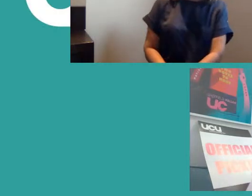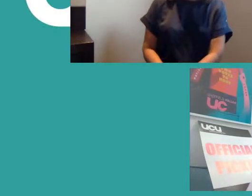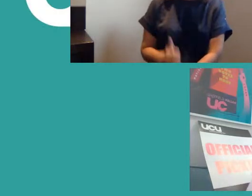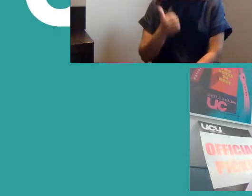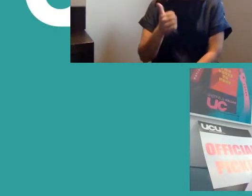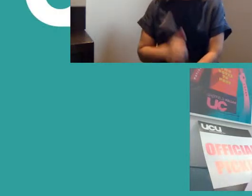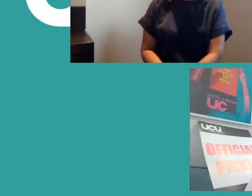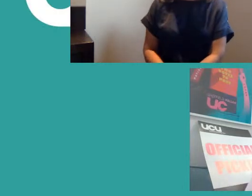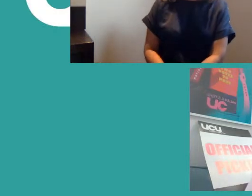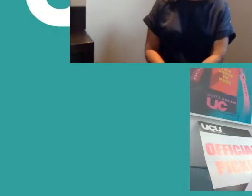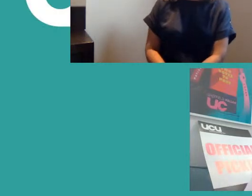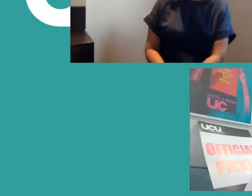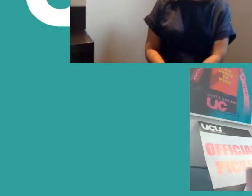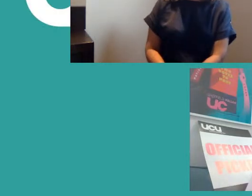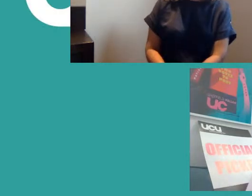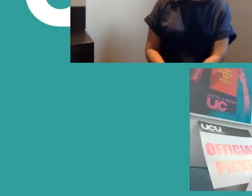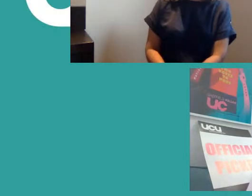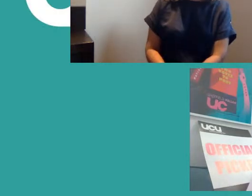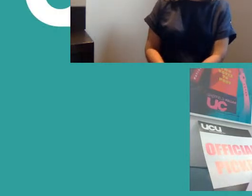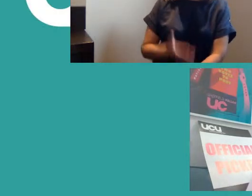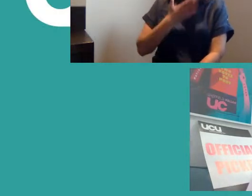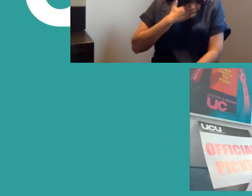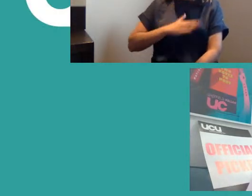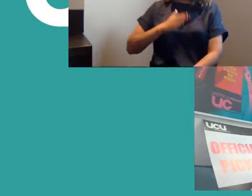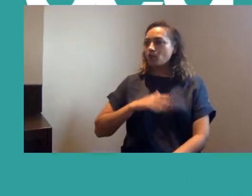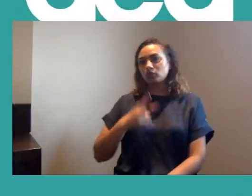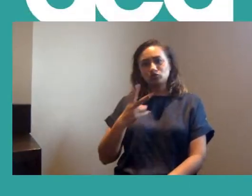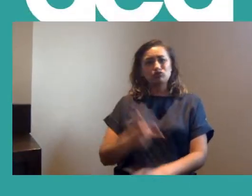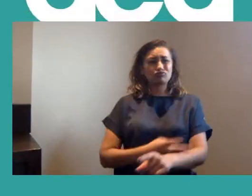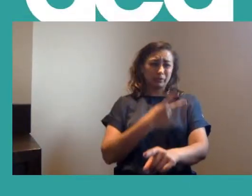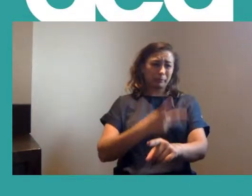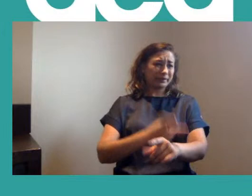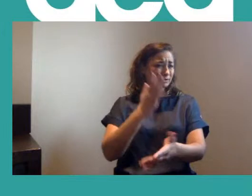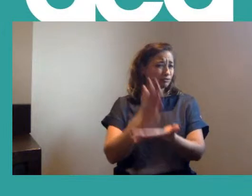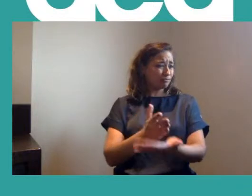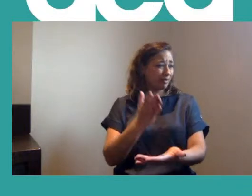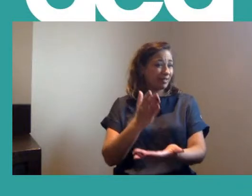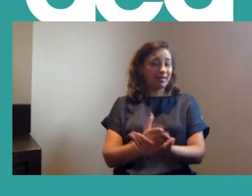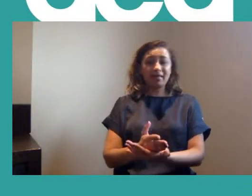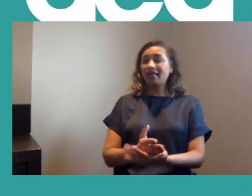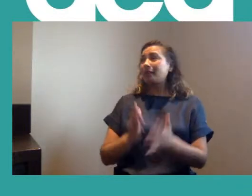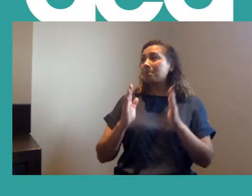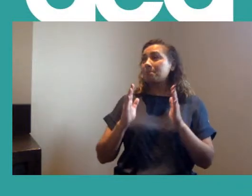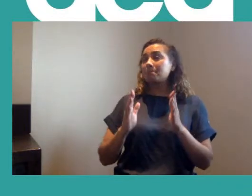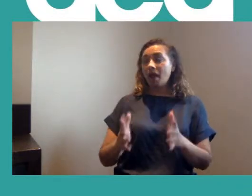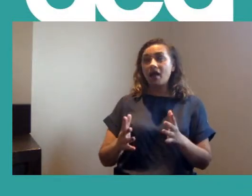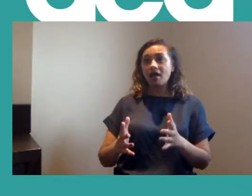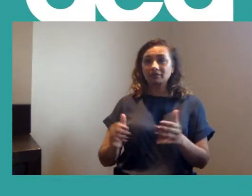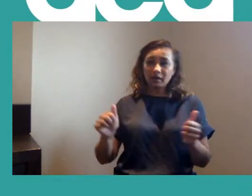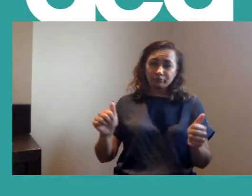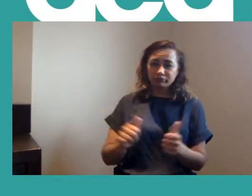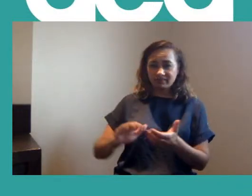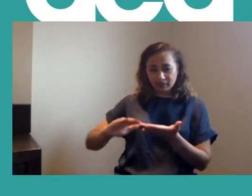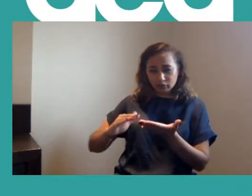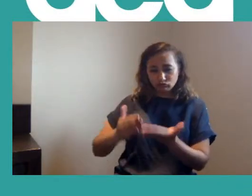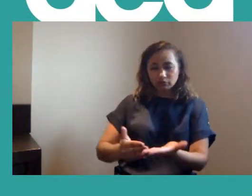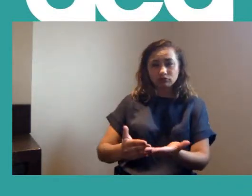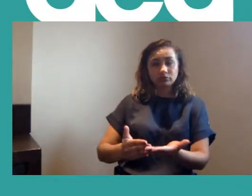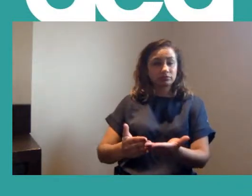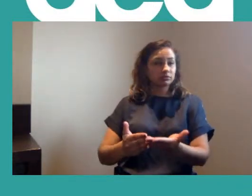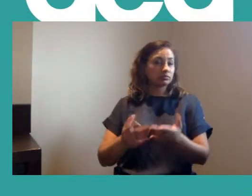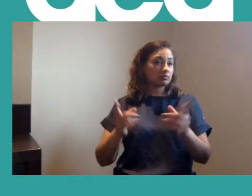Yeah. So I just wanted to echo a lot of what Janet just said, actually, but just give a little bit of a brief intro into